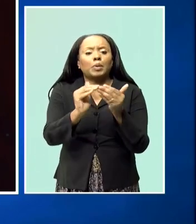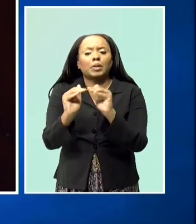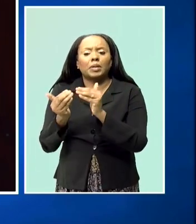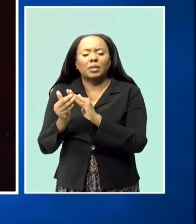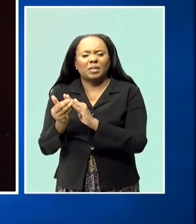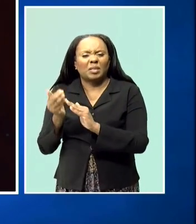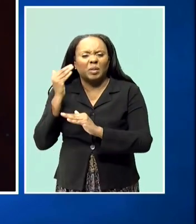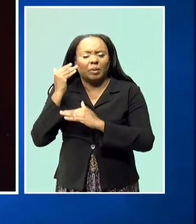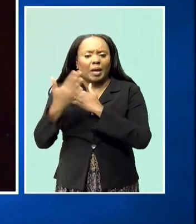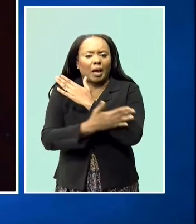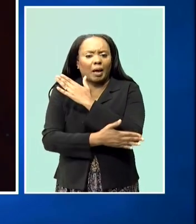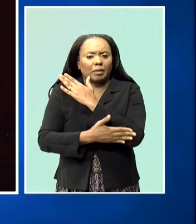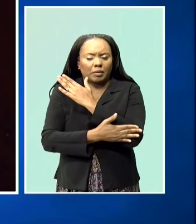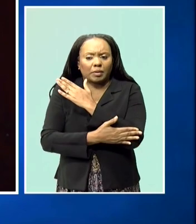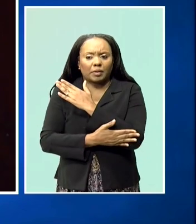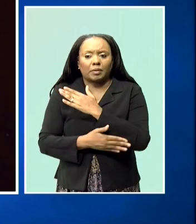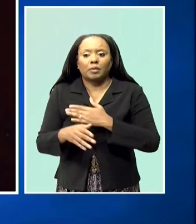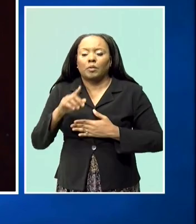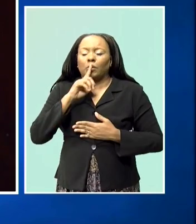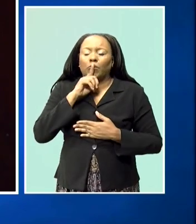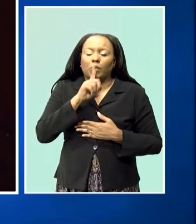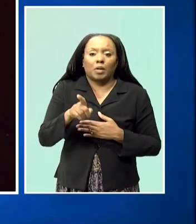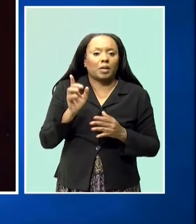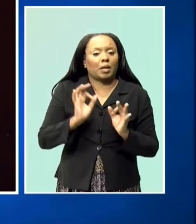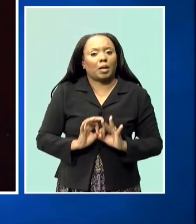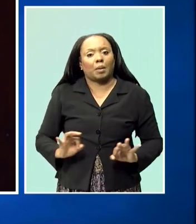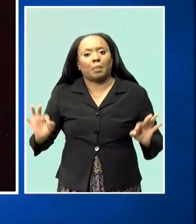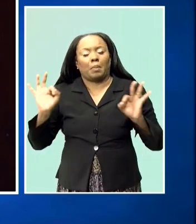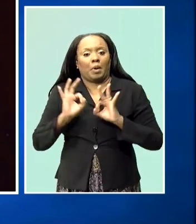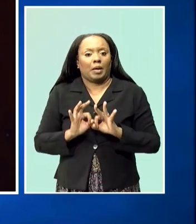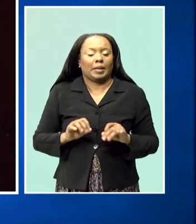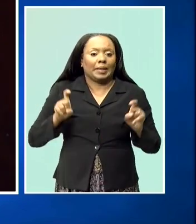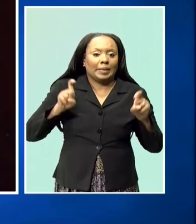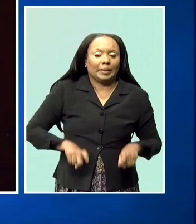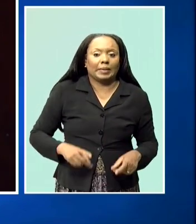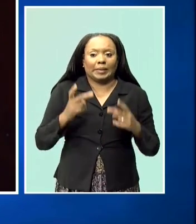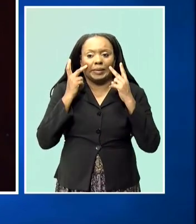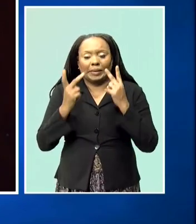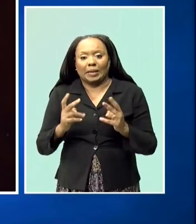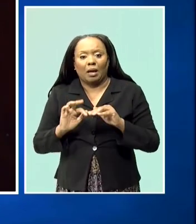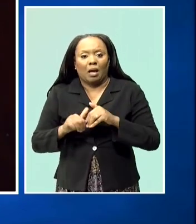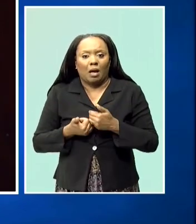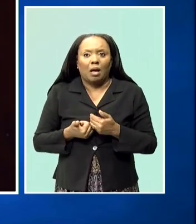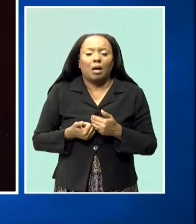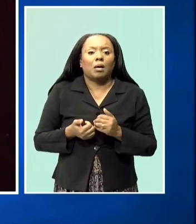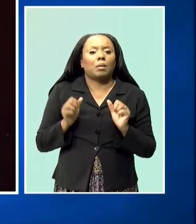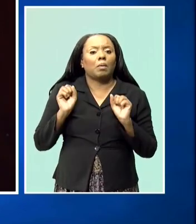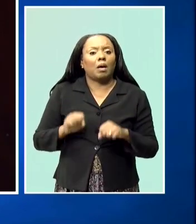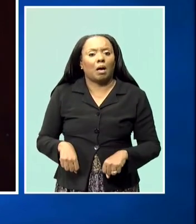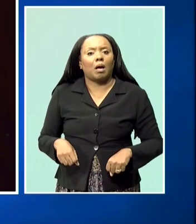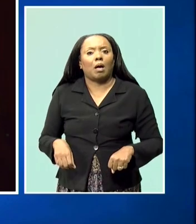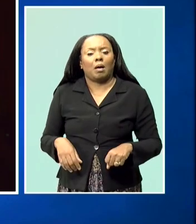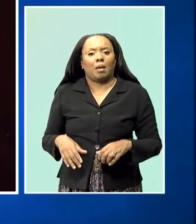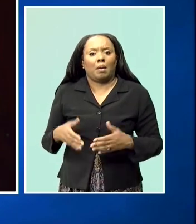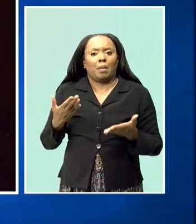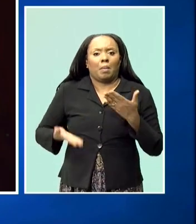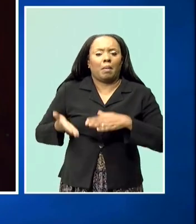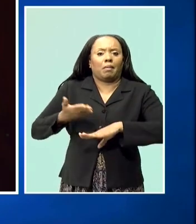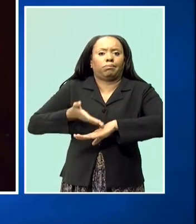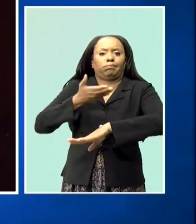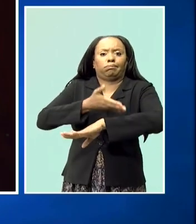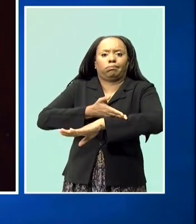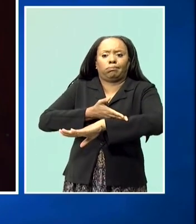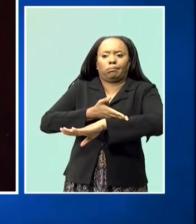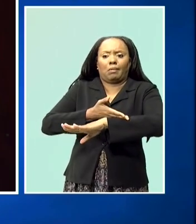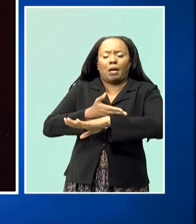rural Barbados, needs to be addressed, needs to be looked at maybe in a different way